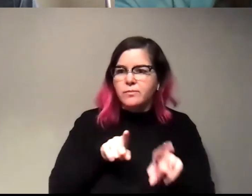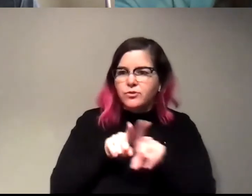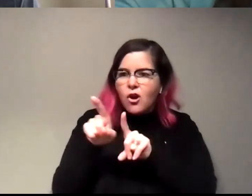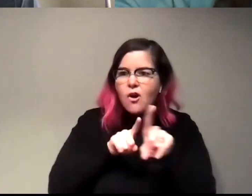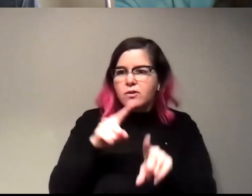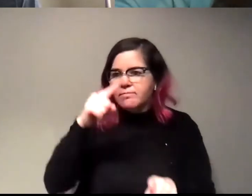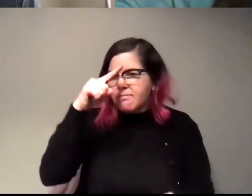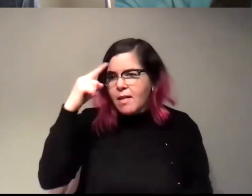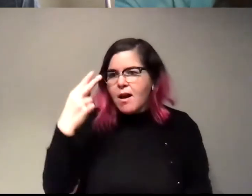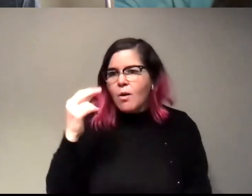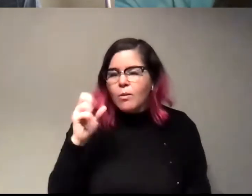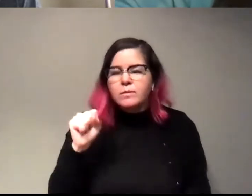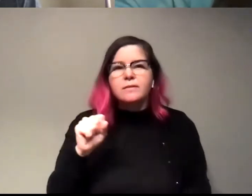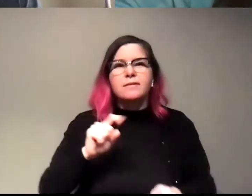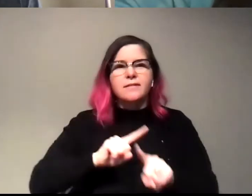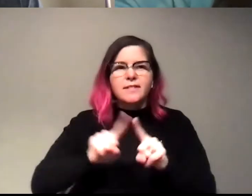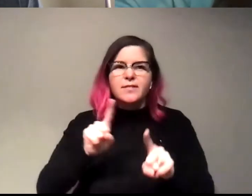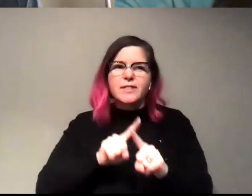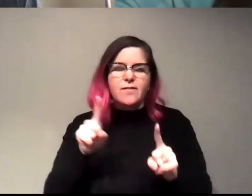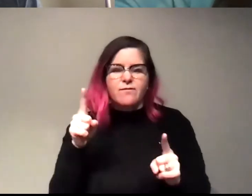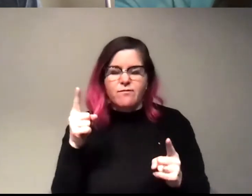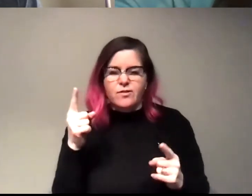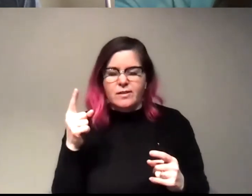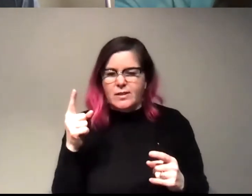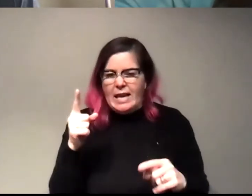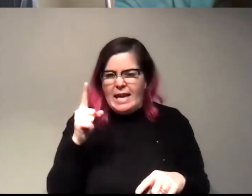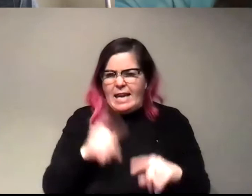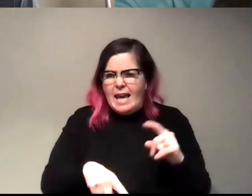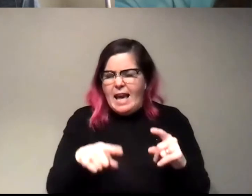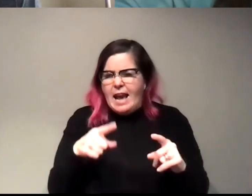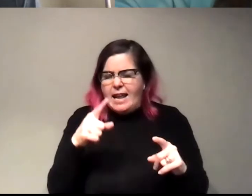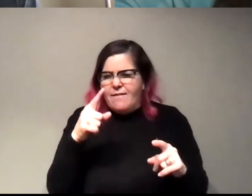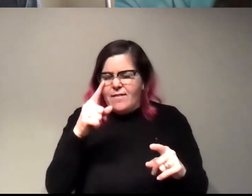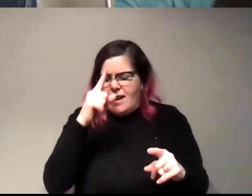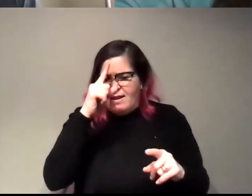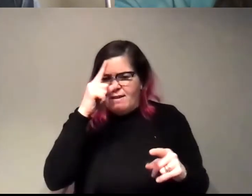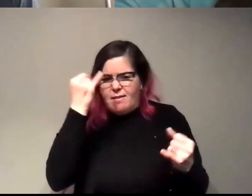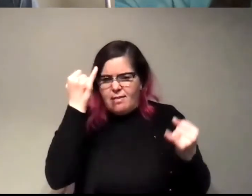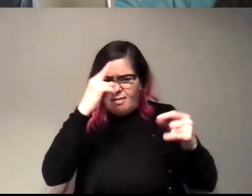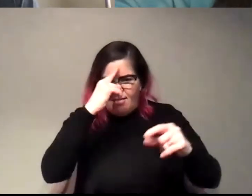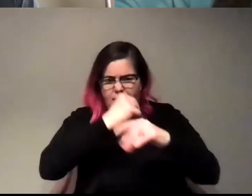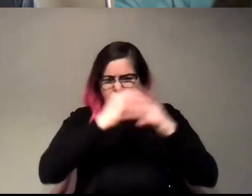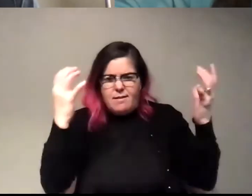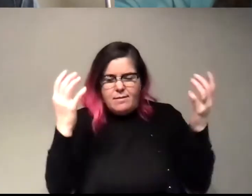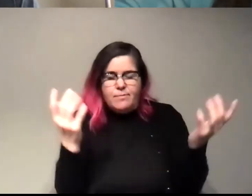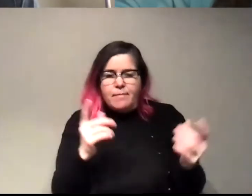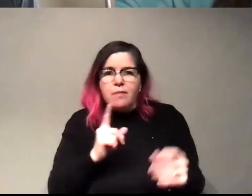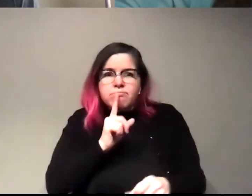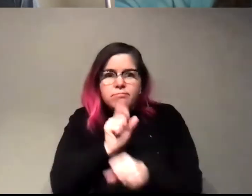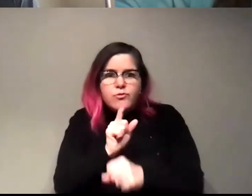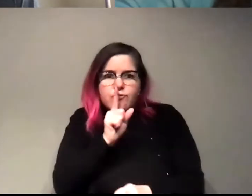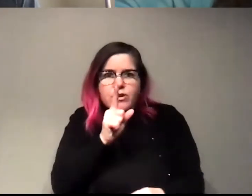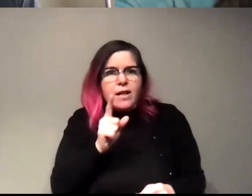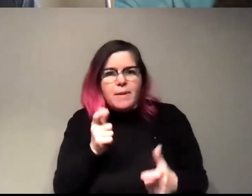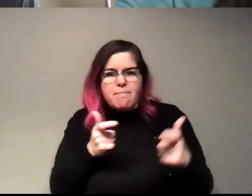black holes, all these wild things that you can't even like conceive of in your imagination, but they're real, which is like, they're larger than